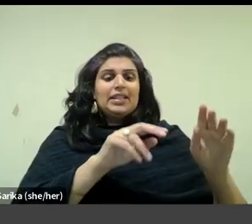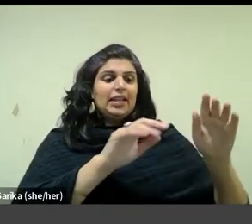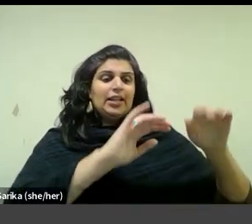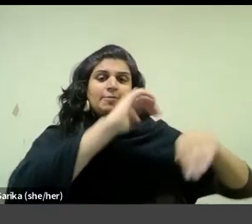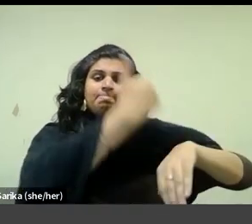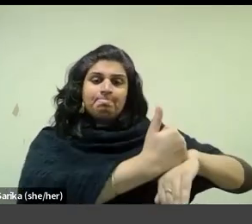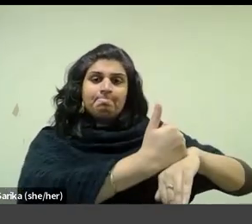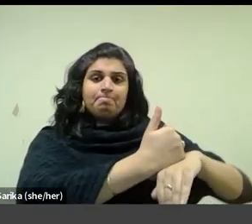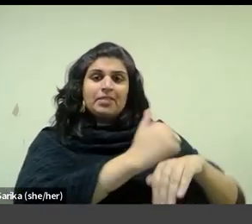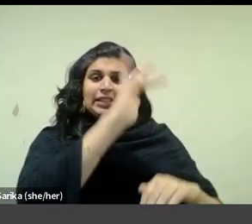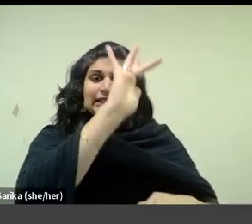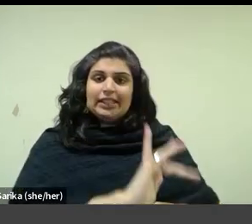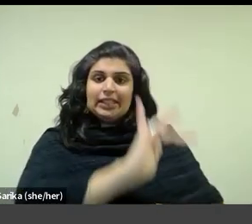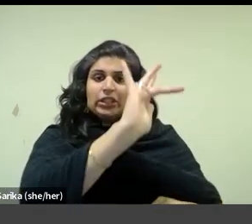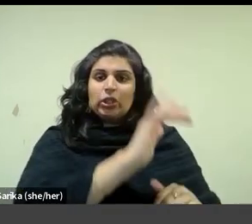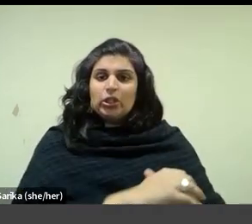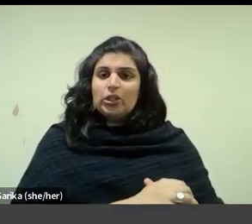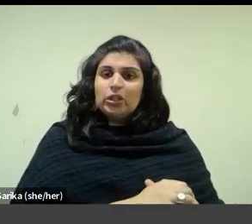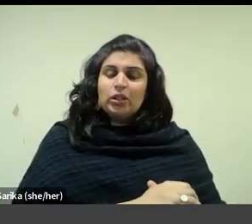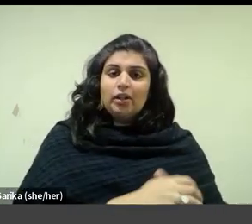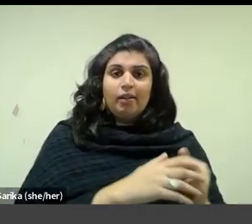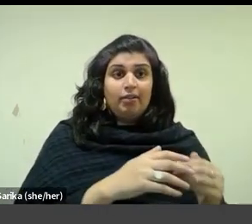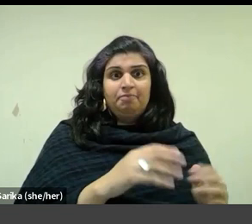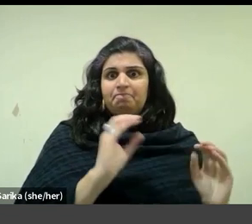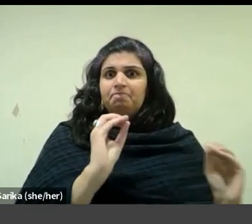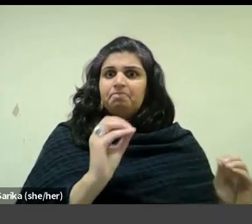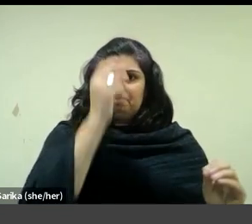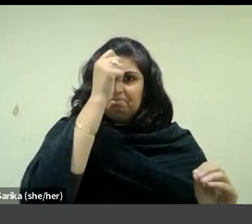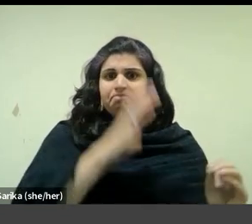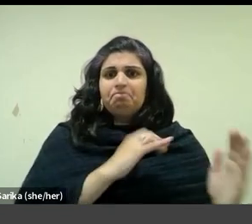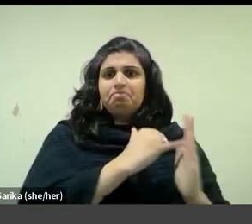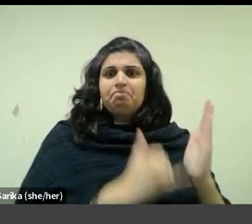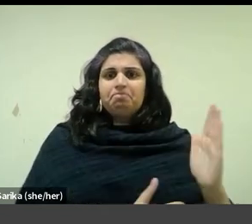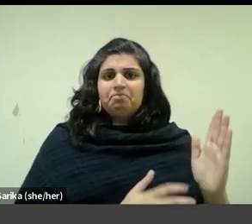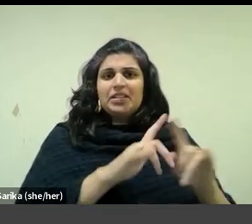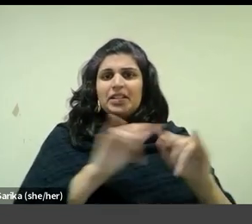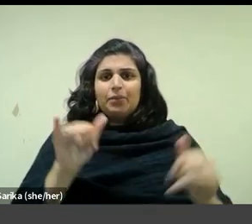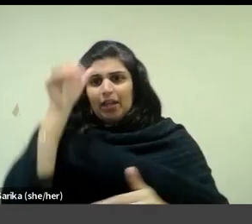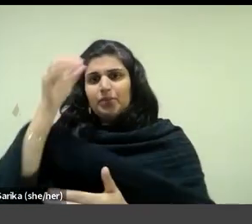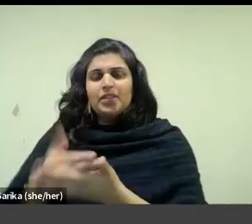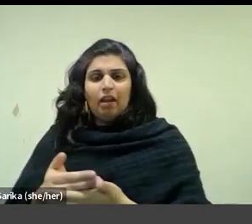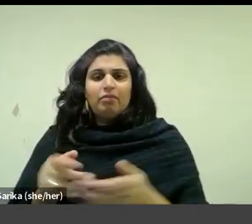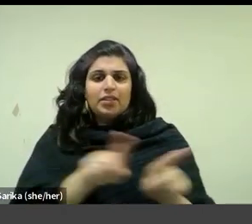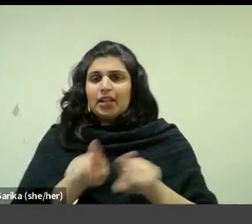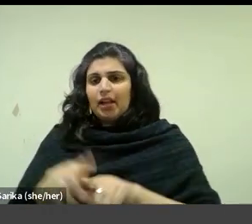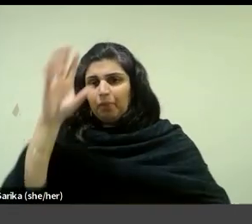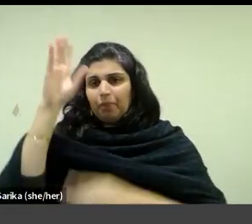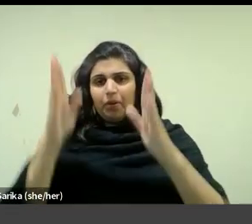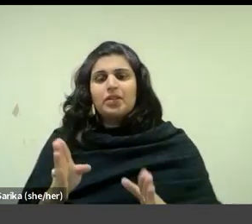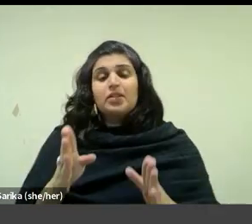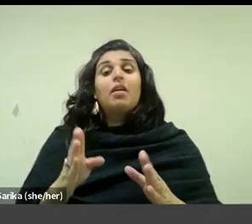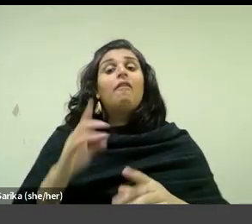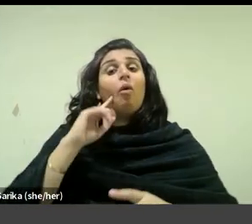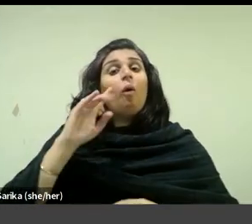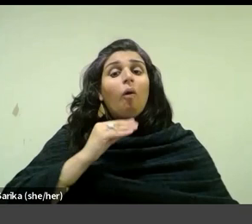appropriate visual metaphor for the absent male artist who was also a son. For all that the housework